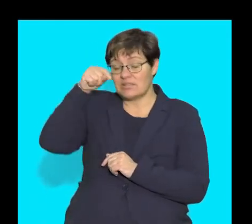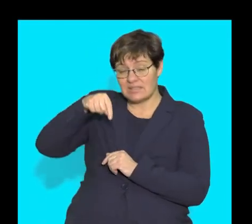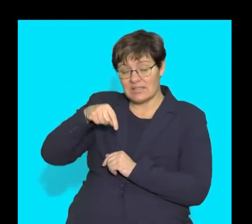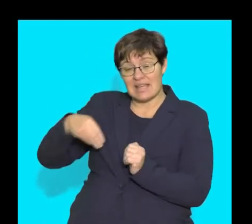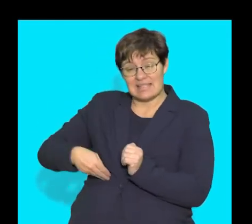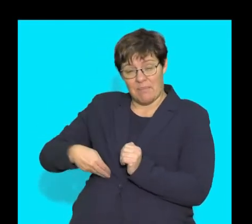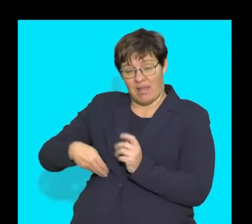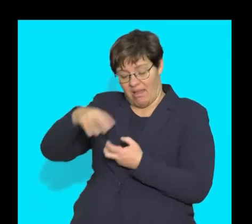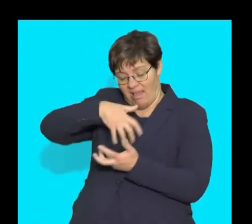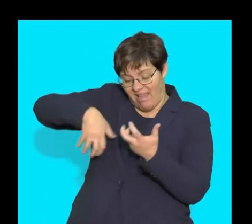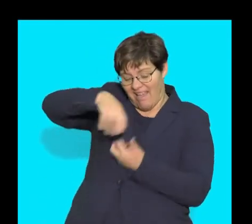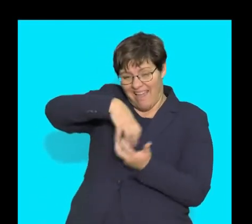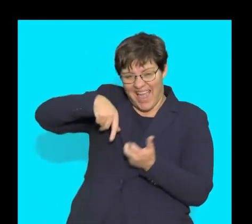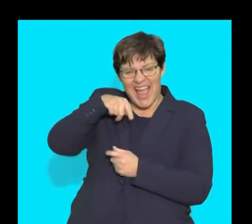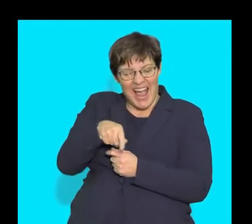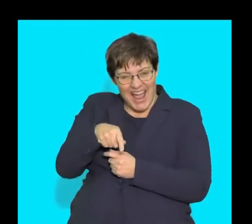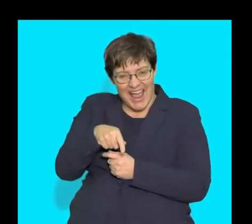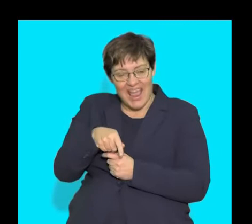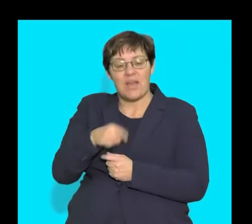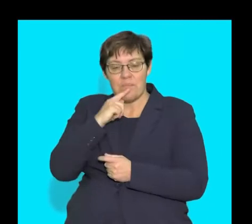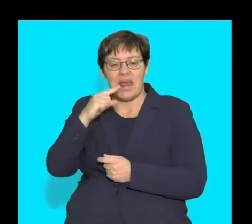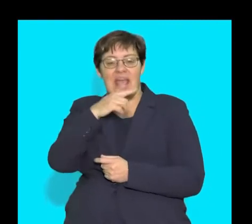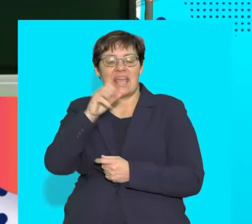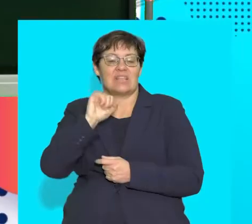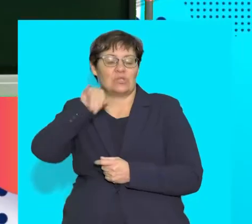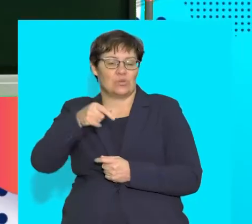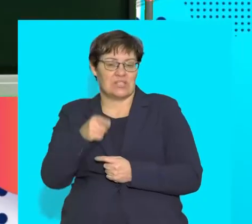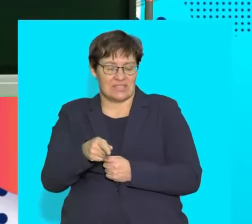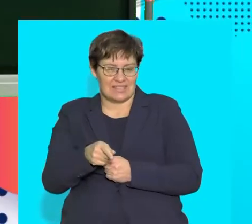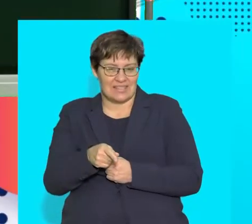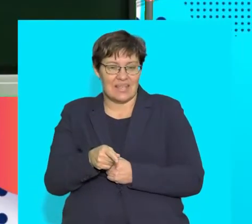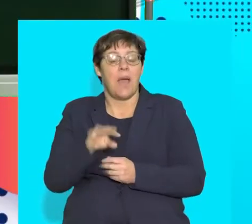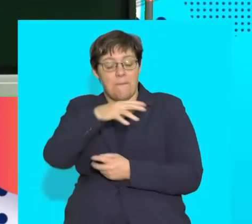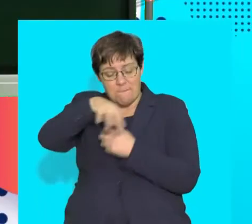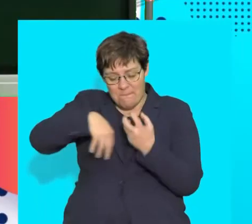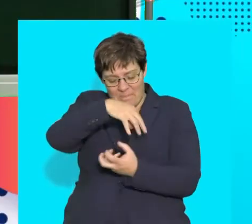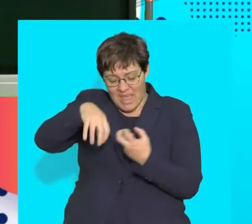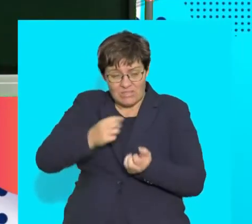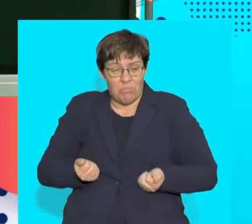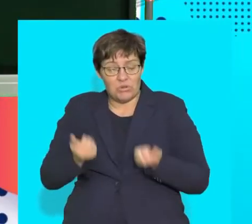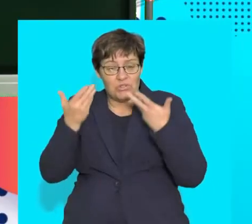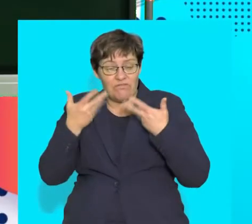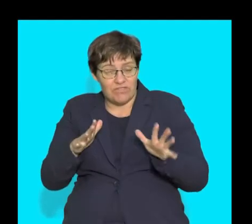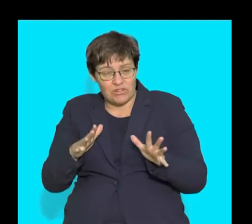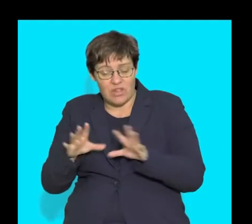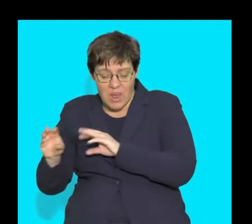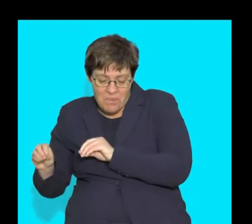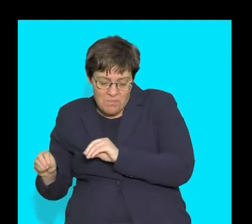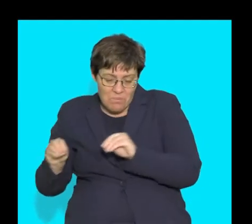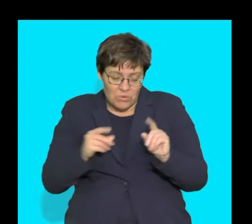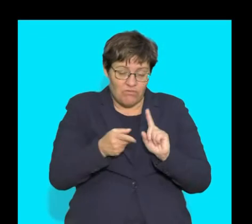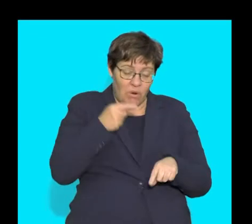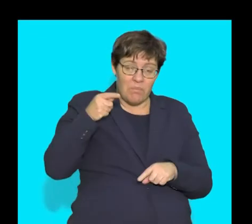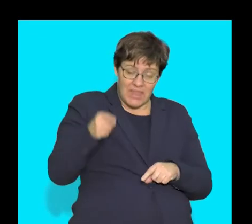the stomach and that mixes with the gastric juices. Once that mixture is produced, it moves from the